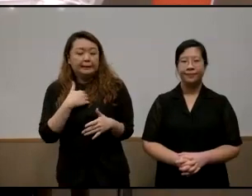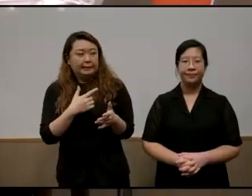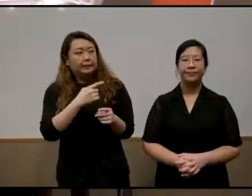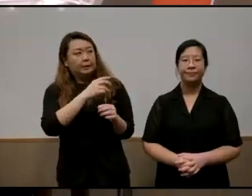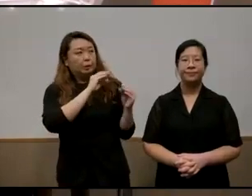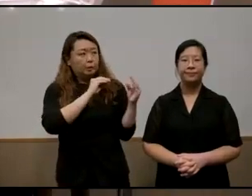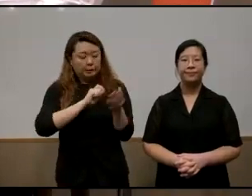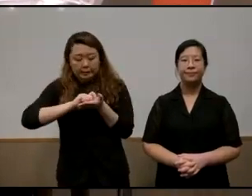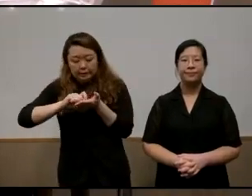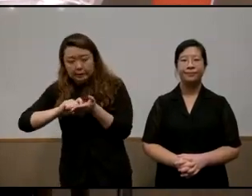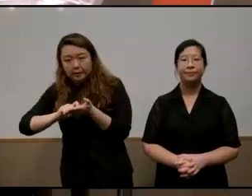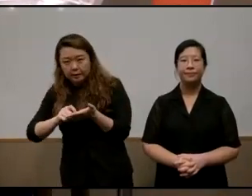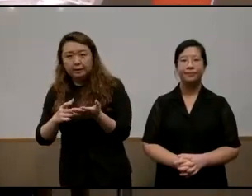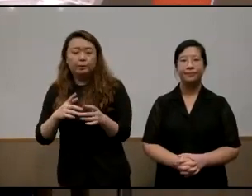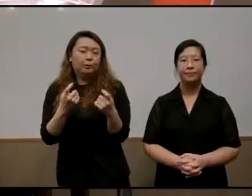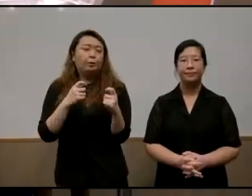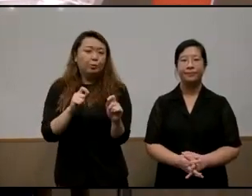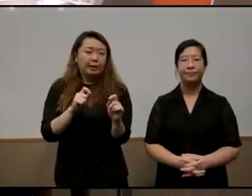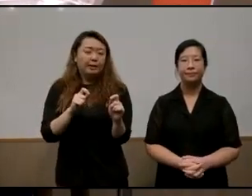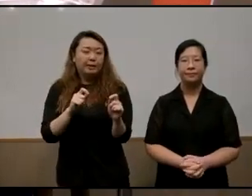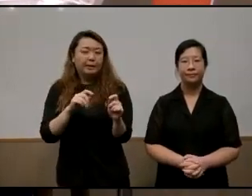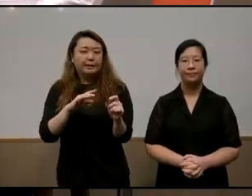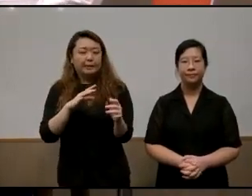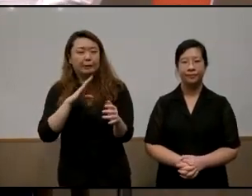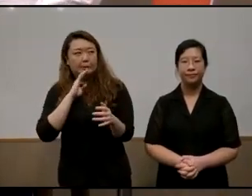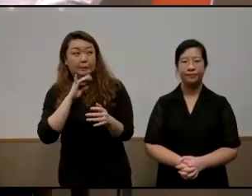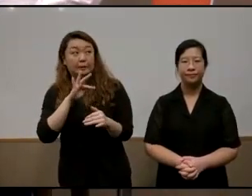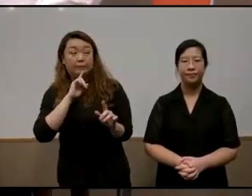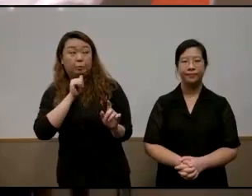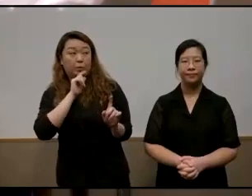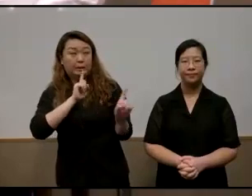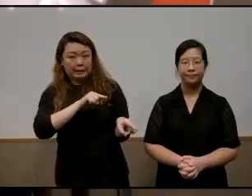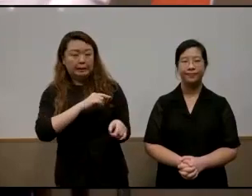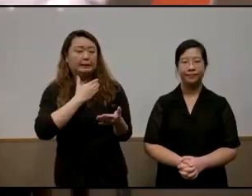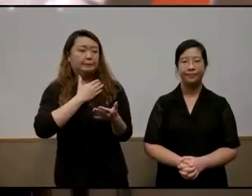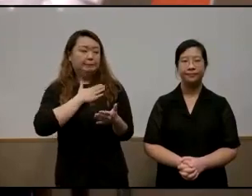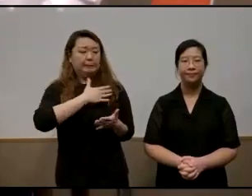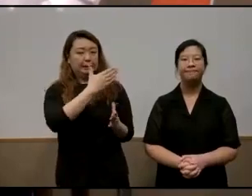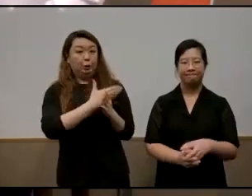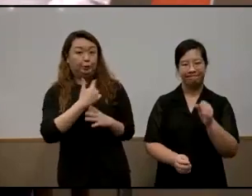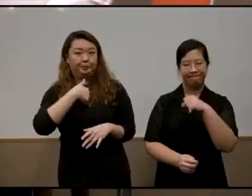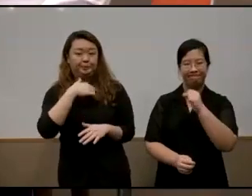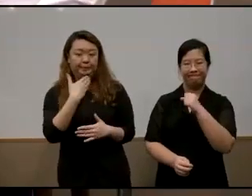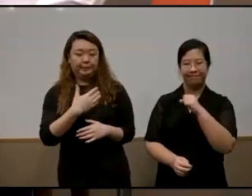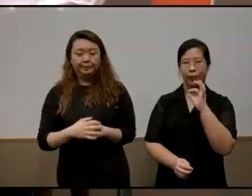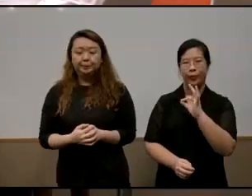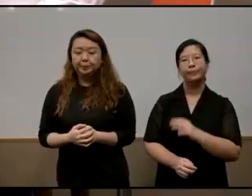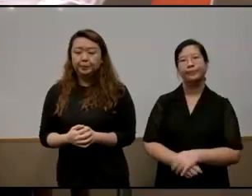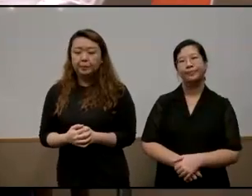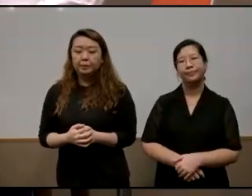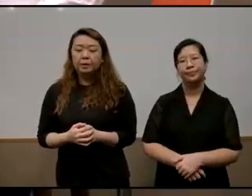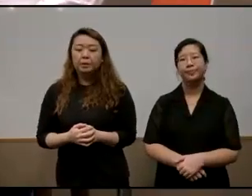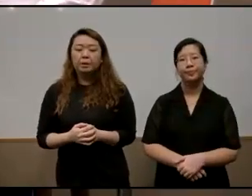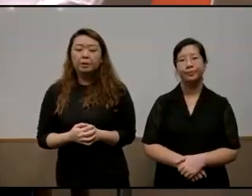you were speaking maybe i'll try to um speak to any if i'm not kind of answering your question just jump in and we can make it yeah okay um so